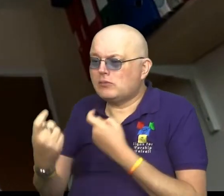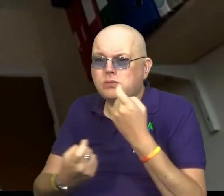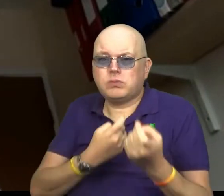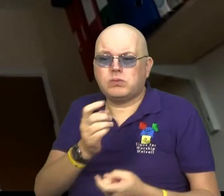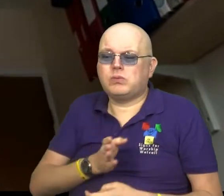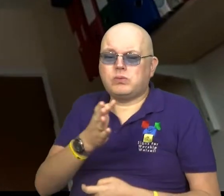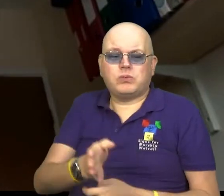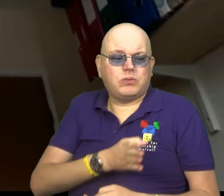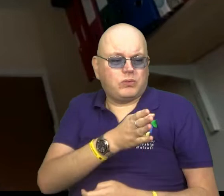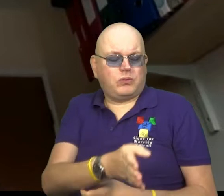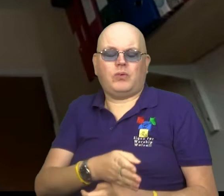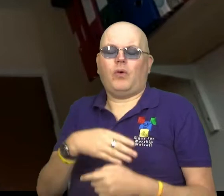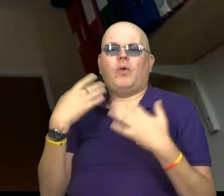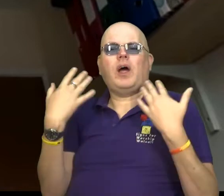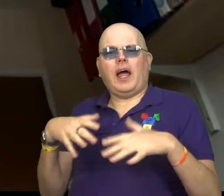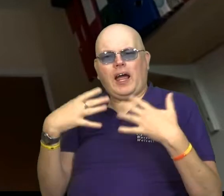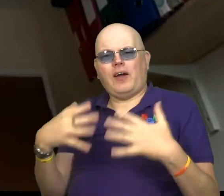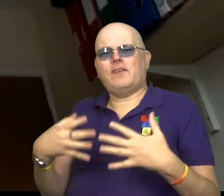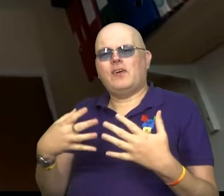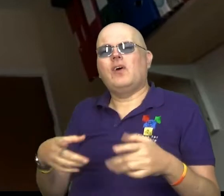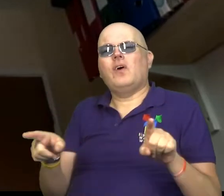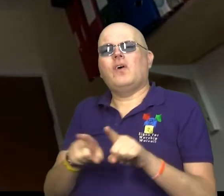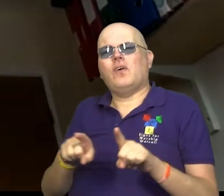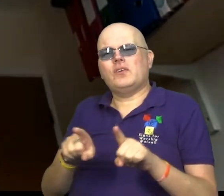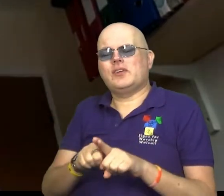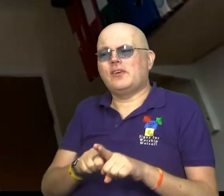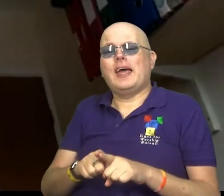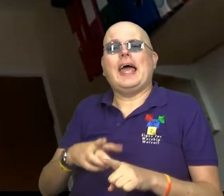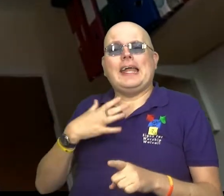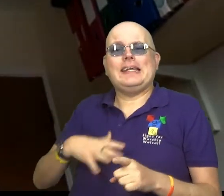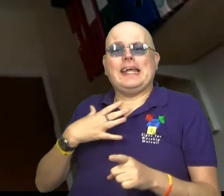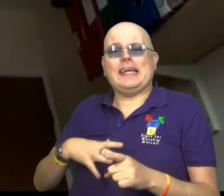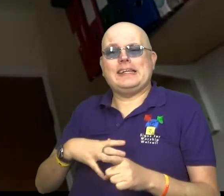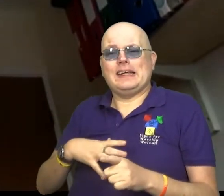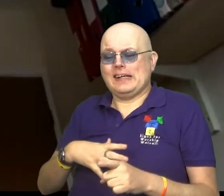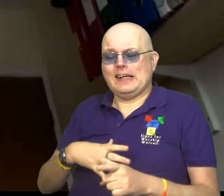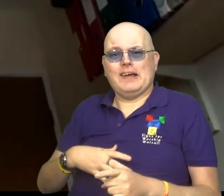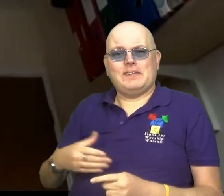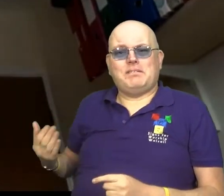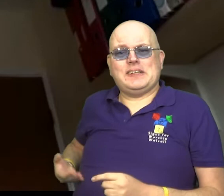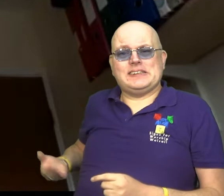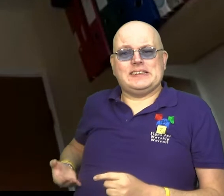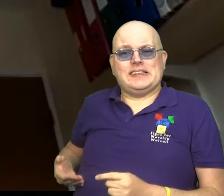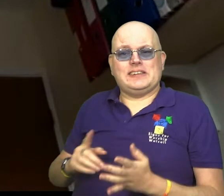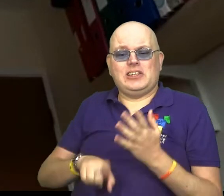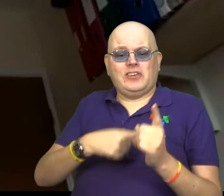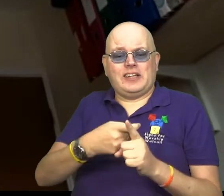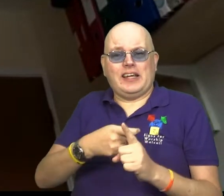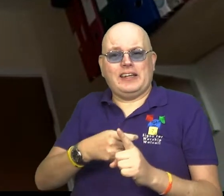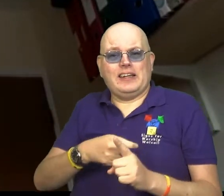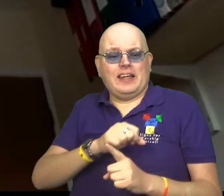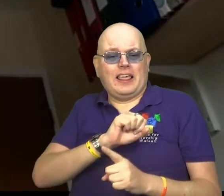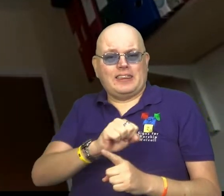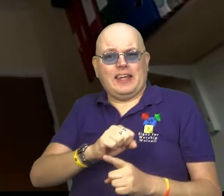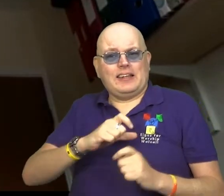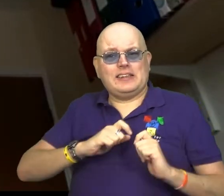country would be a revelation, as well as a much-needed boost to those businesses whose